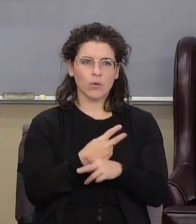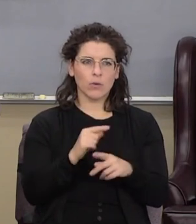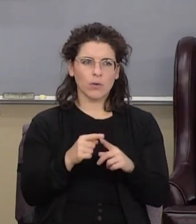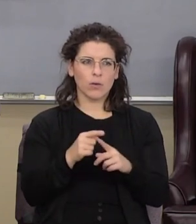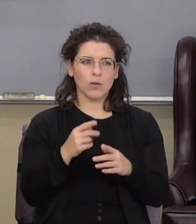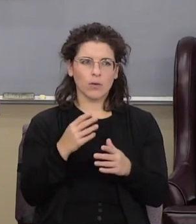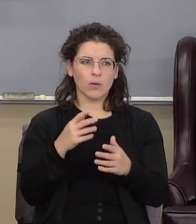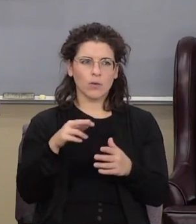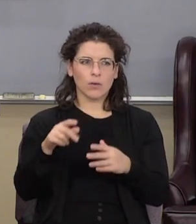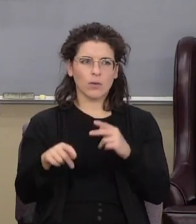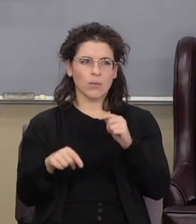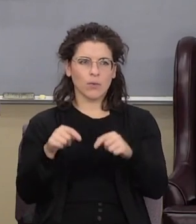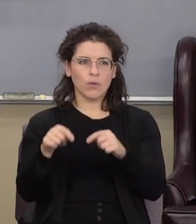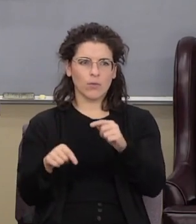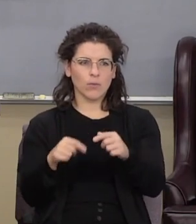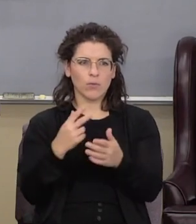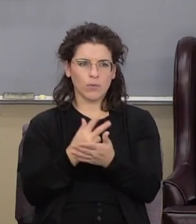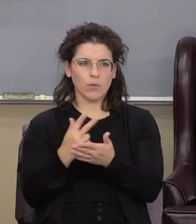in the parking lot out there